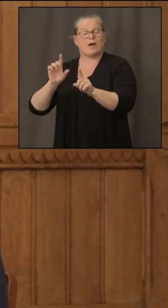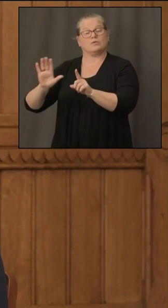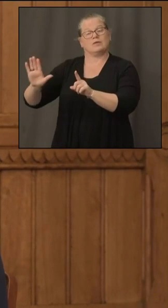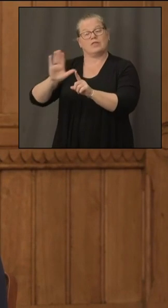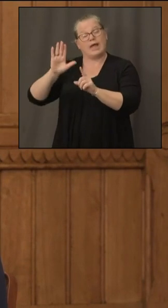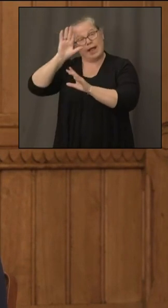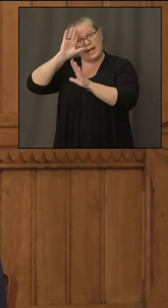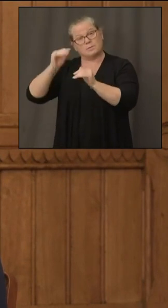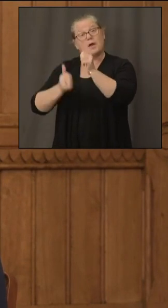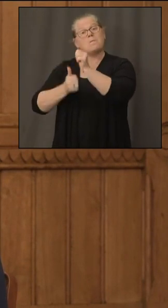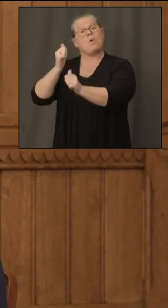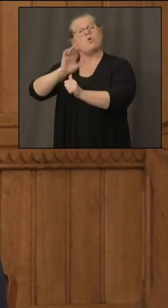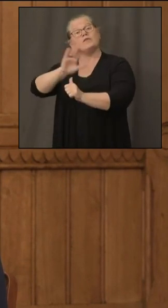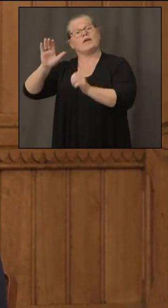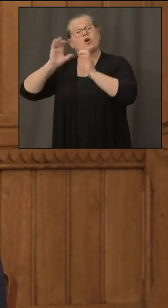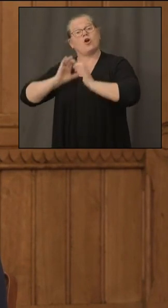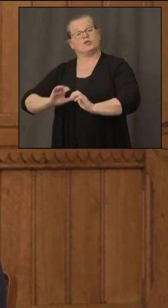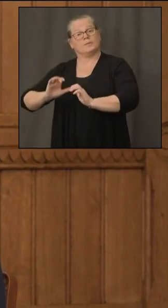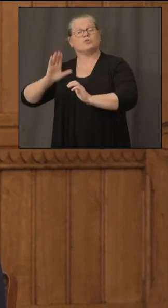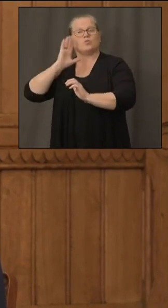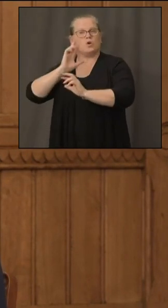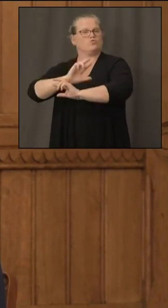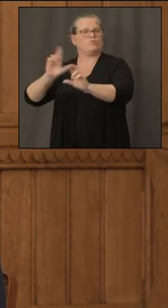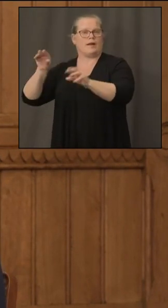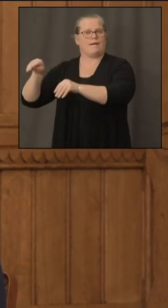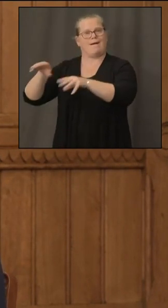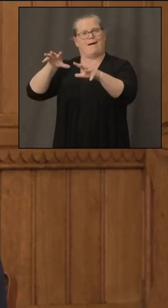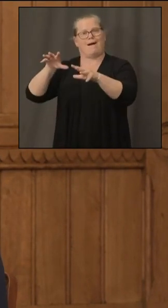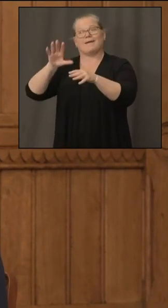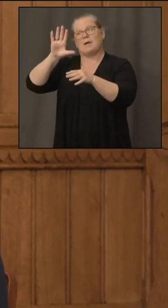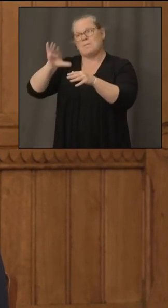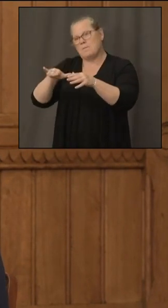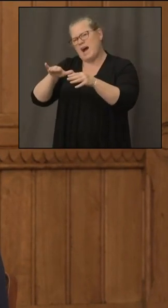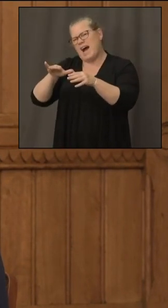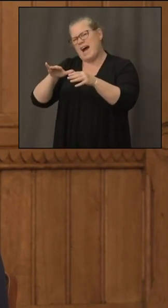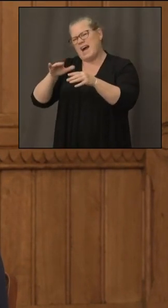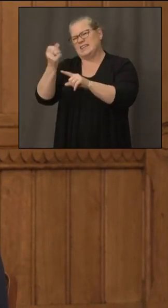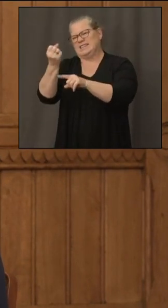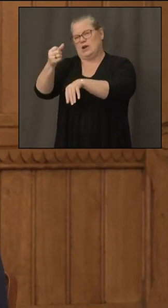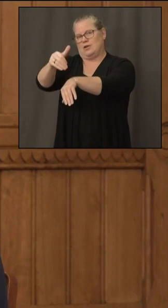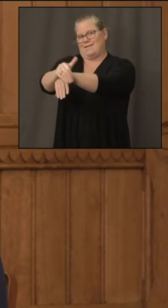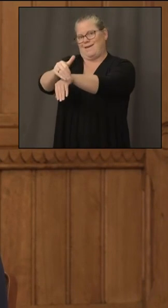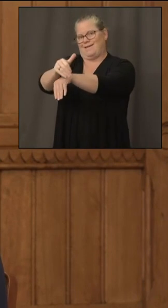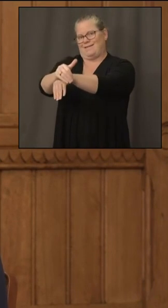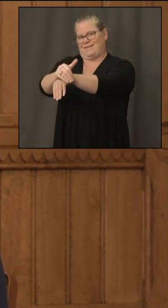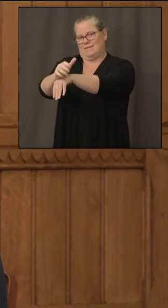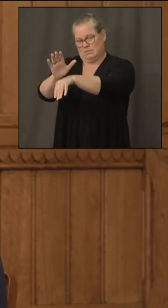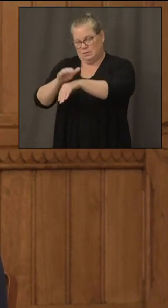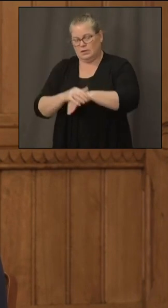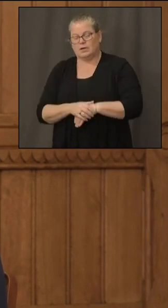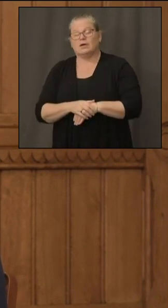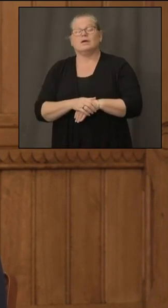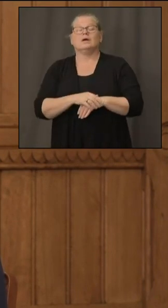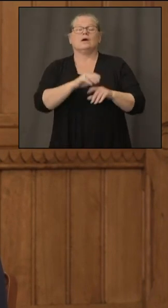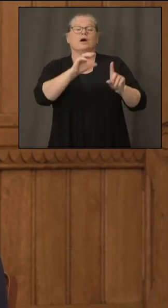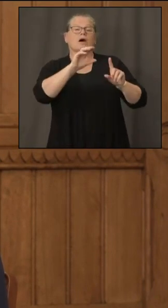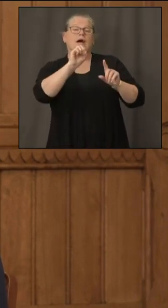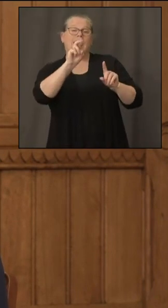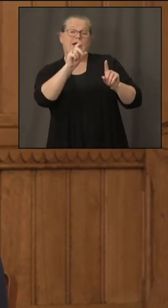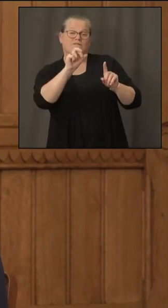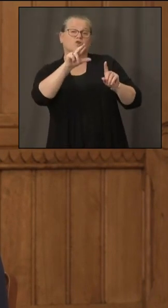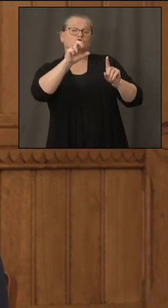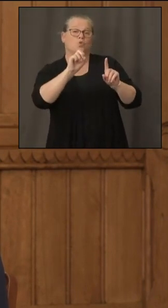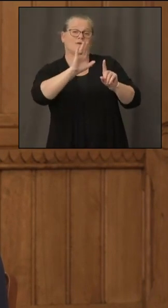the majority of their customers restored by the end of saturday uh we're continuing to wait uh on eversource's report